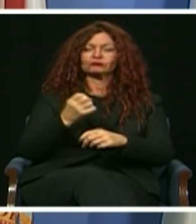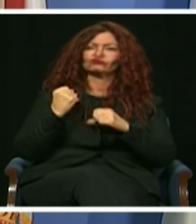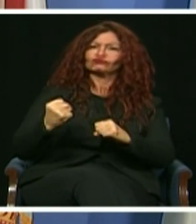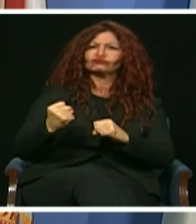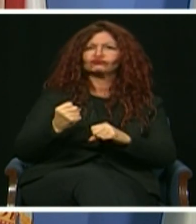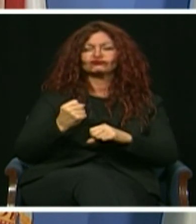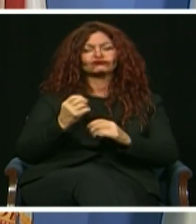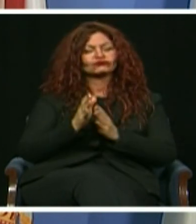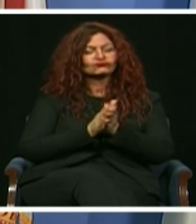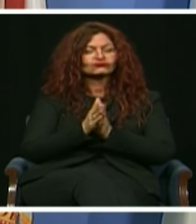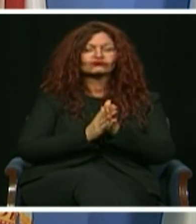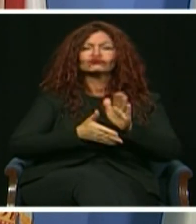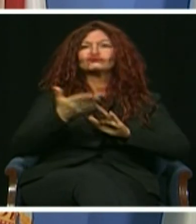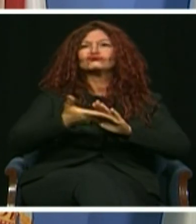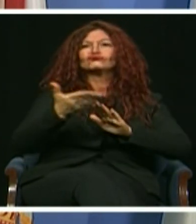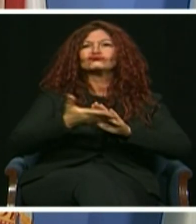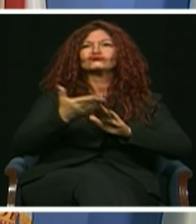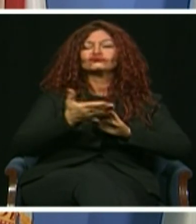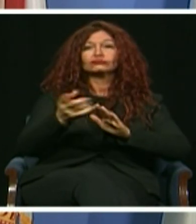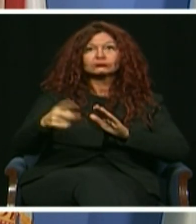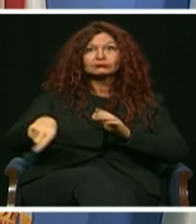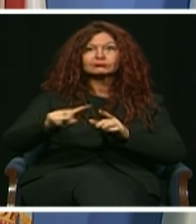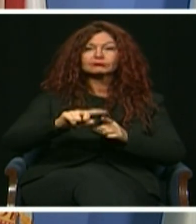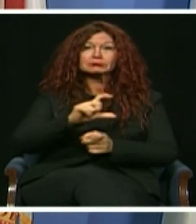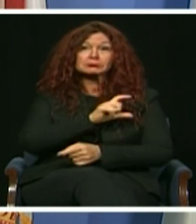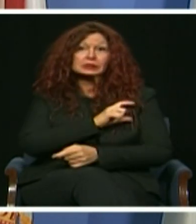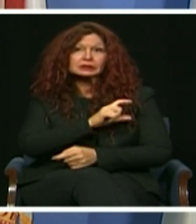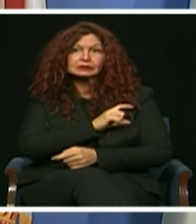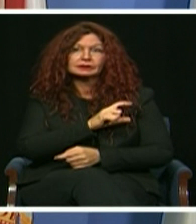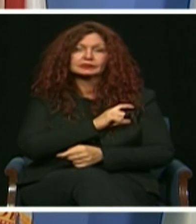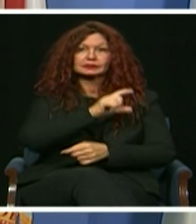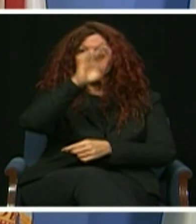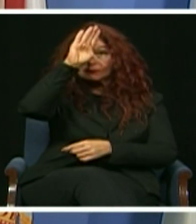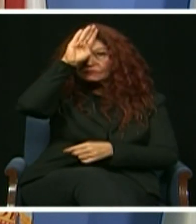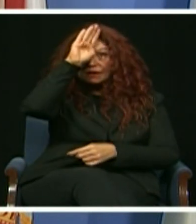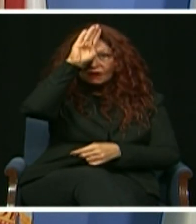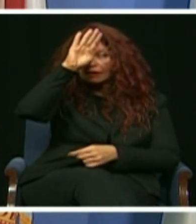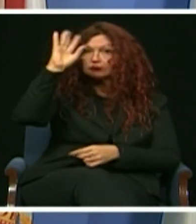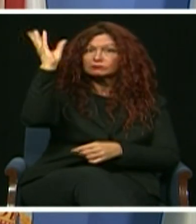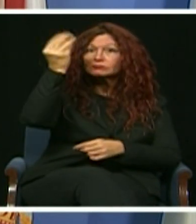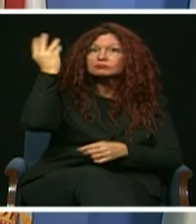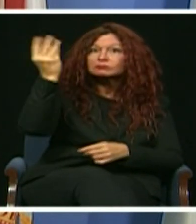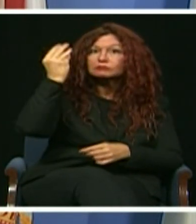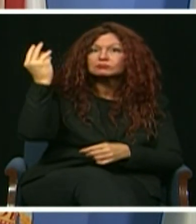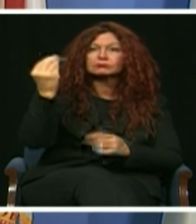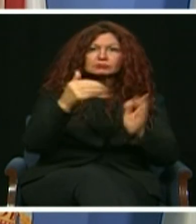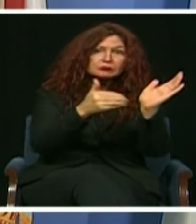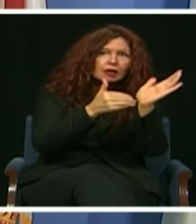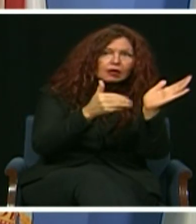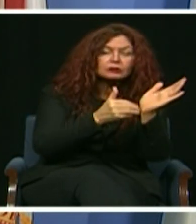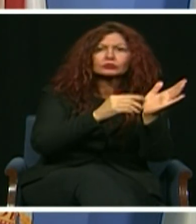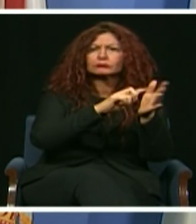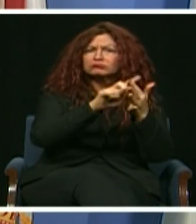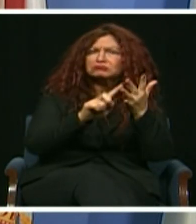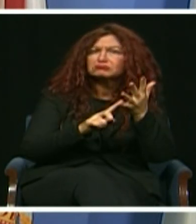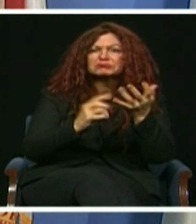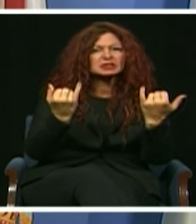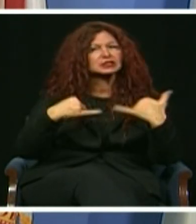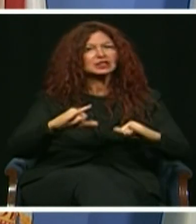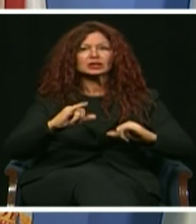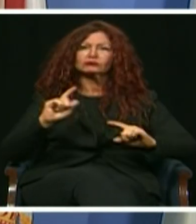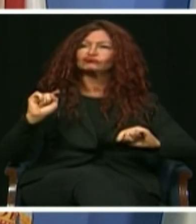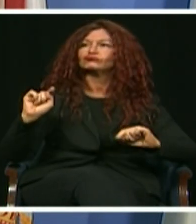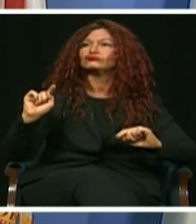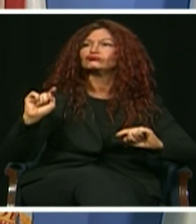care workers continue to care for others, despite the risk it poses to their own families. Our tireless